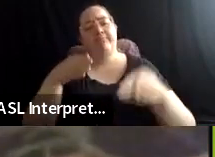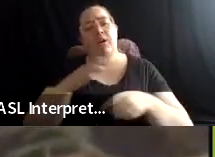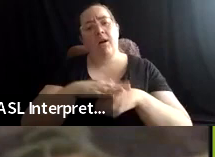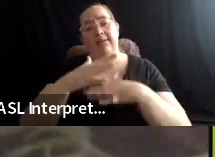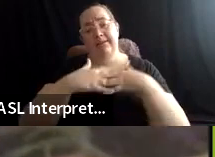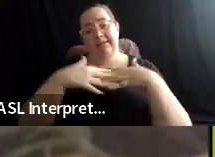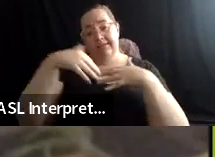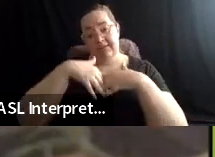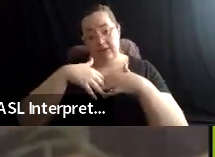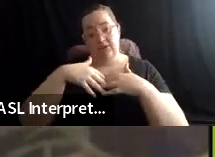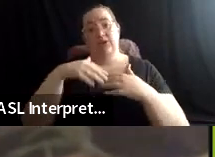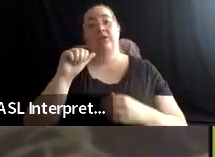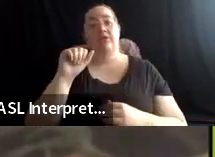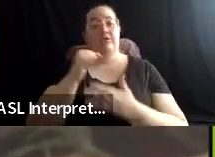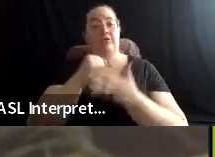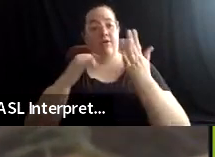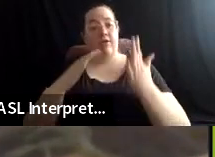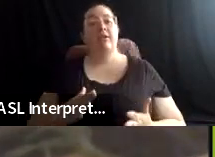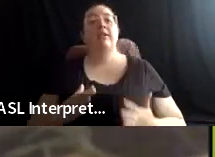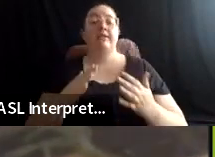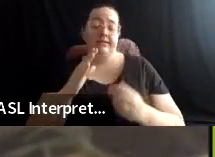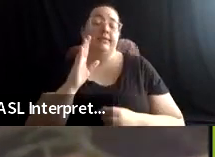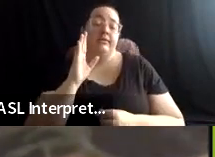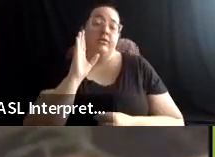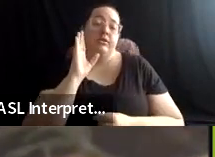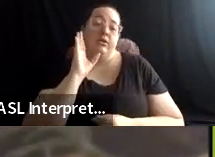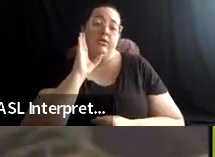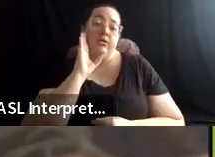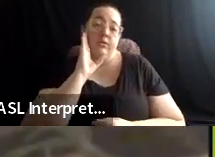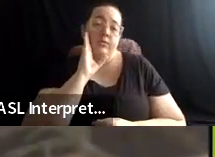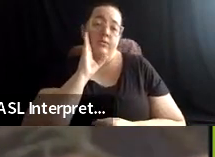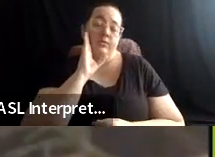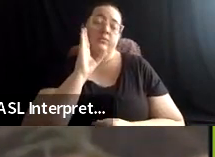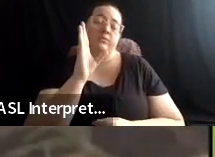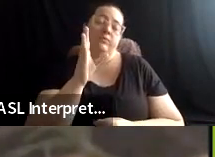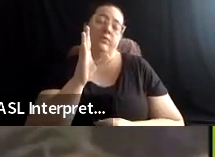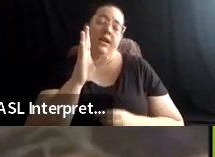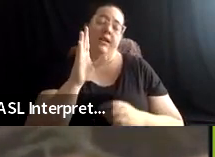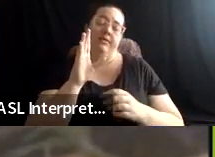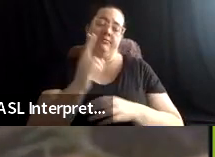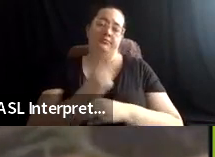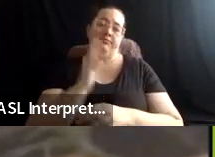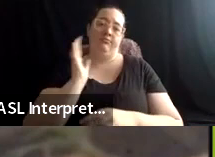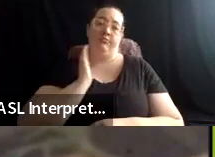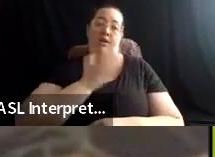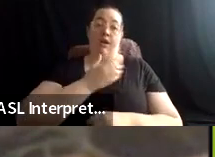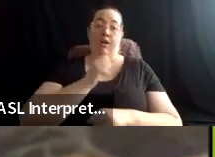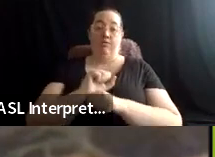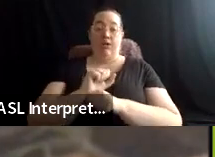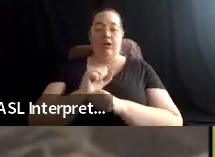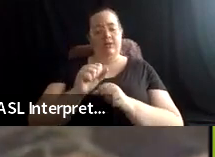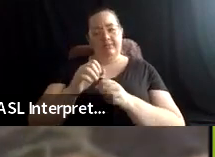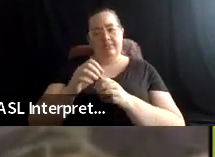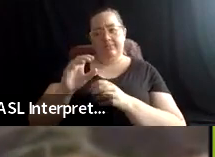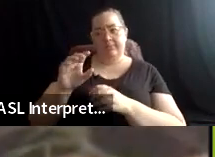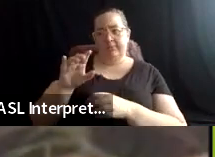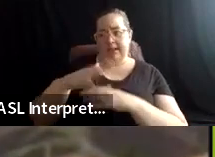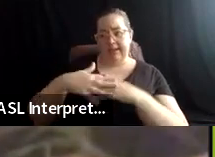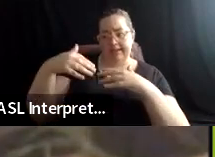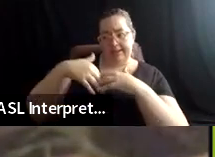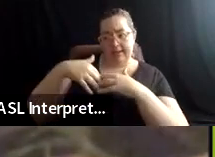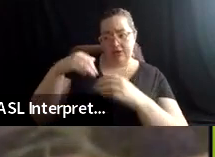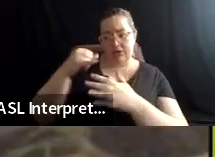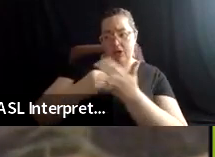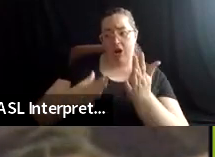network track, which is, um, we, our work is guided by indigenous artists who are in the network track and